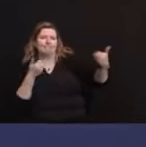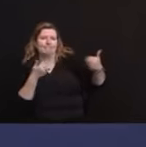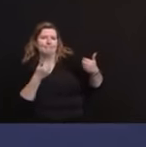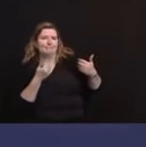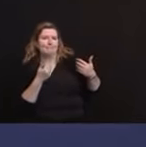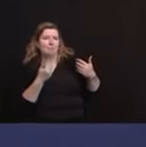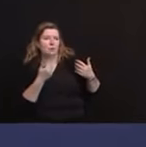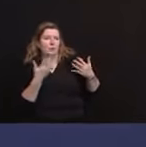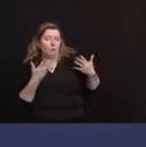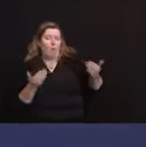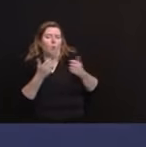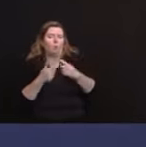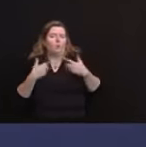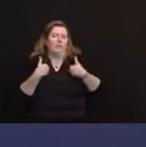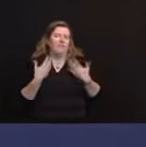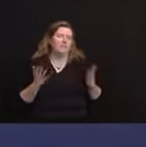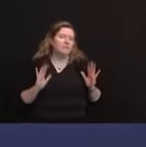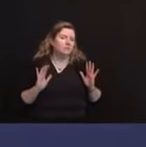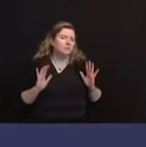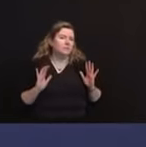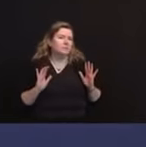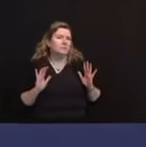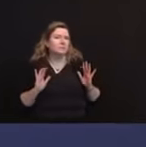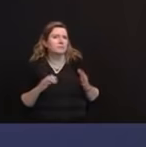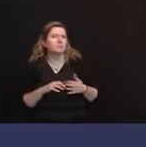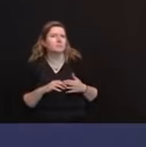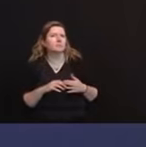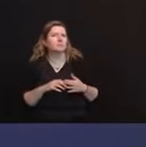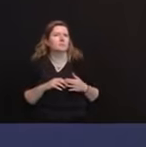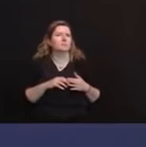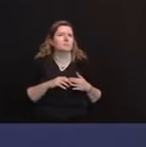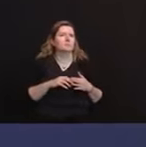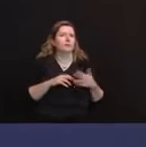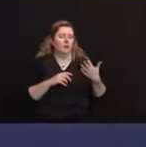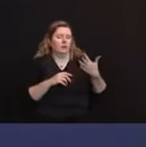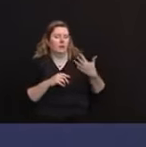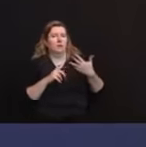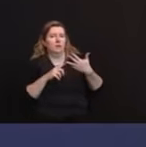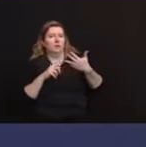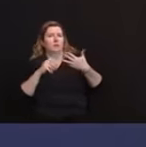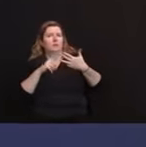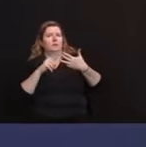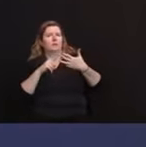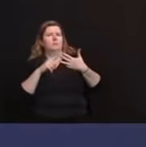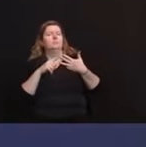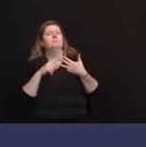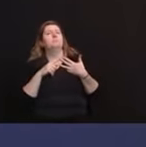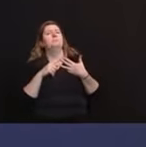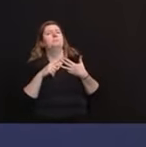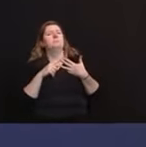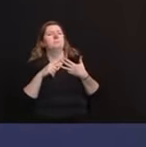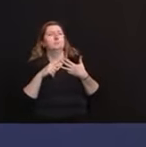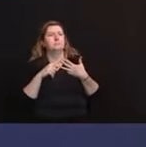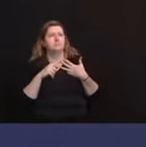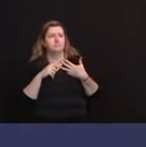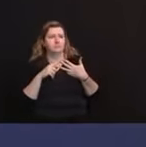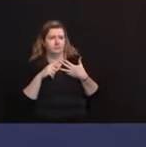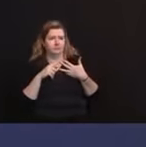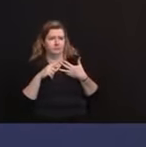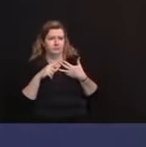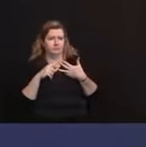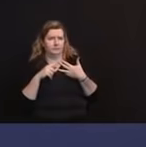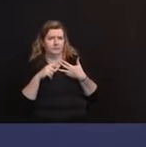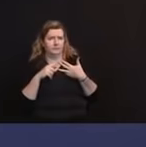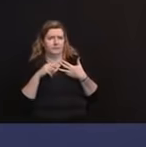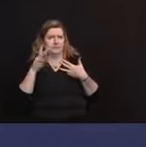said she thought nationally when we were together in Camden a week ago Friday that 60% of transmission nationally was private